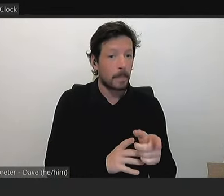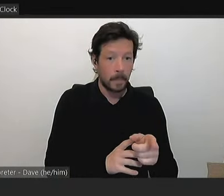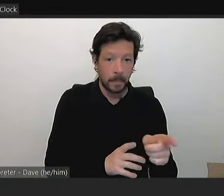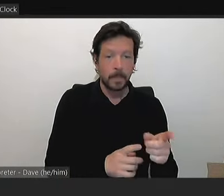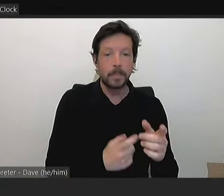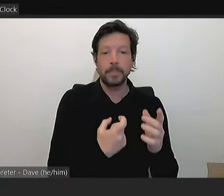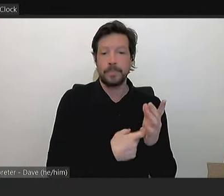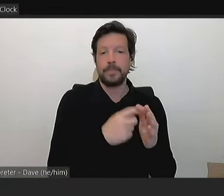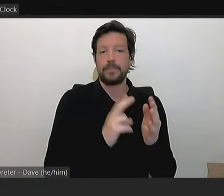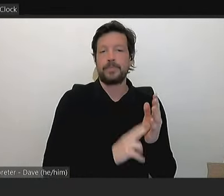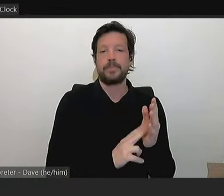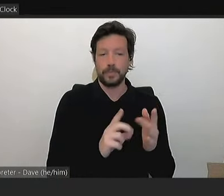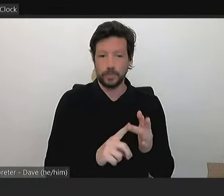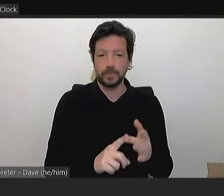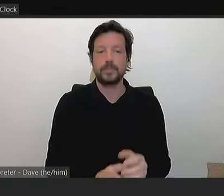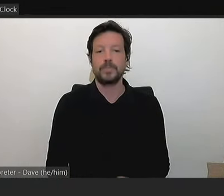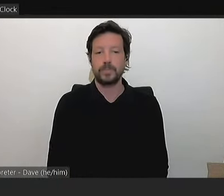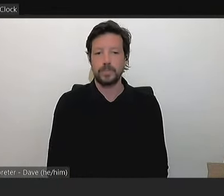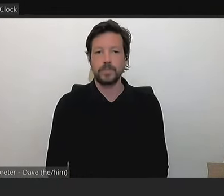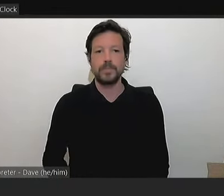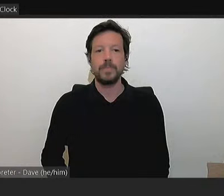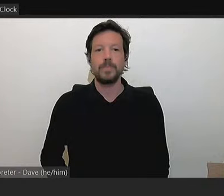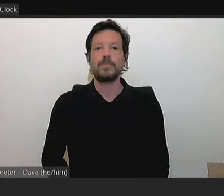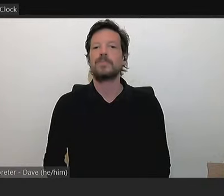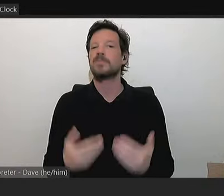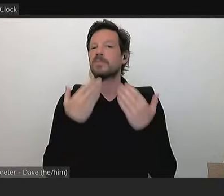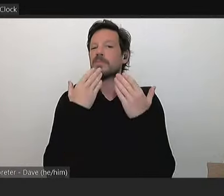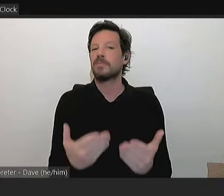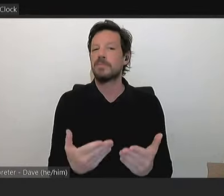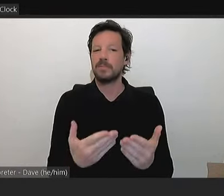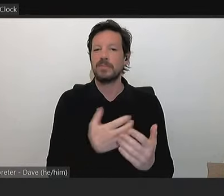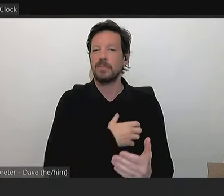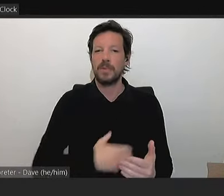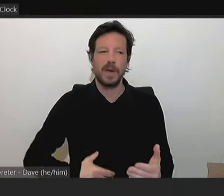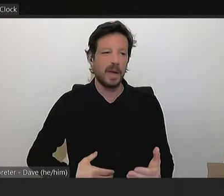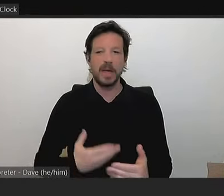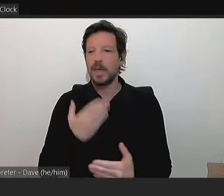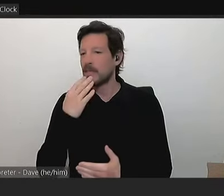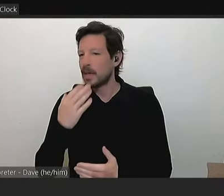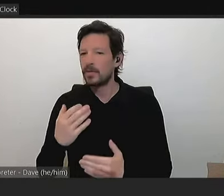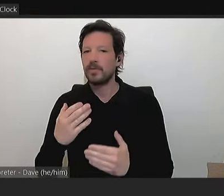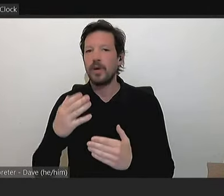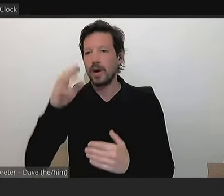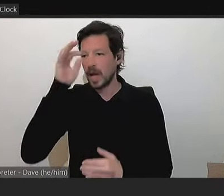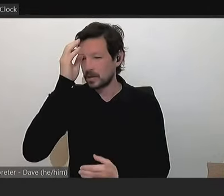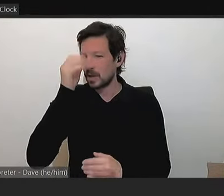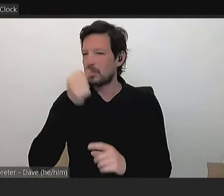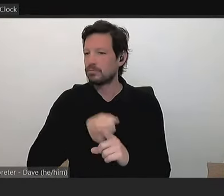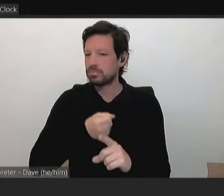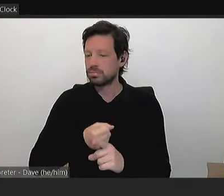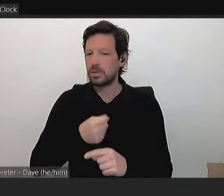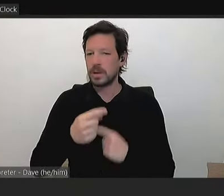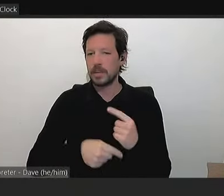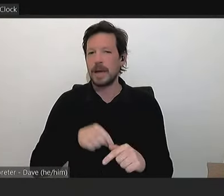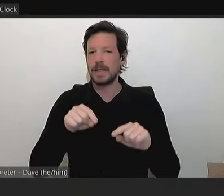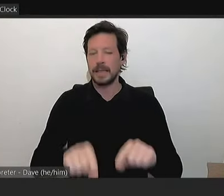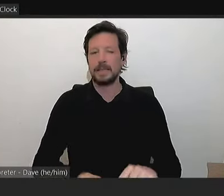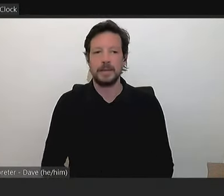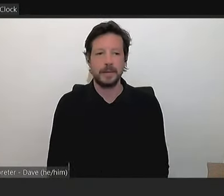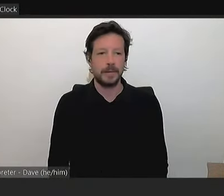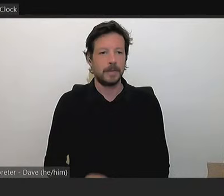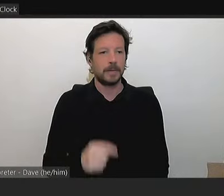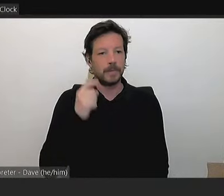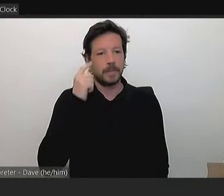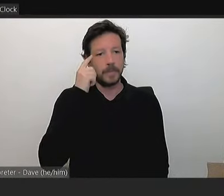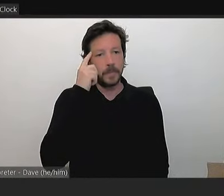Thank you, Mayor Williams and thank you, Councillor Lawrence, for your continued advocacy on this issue. The most significant